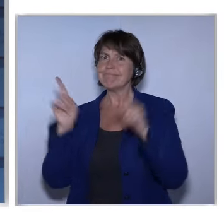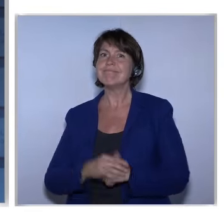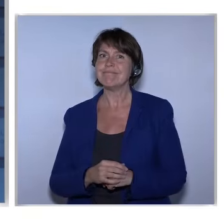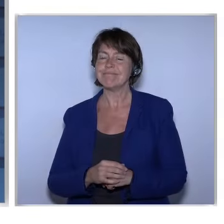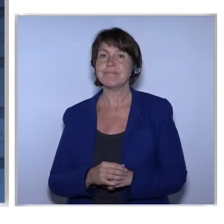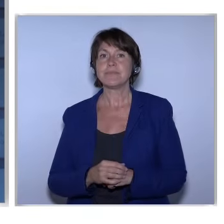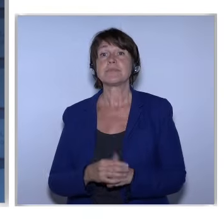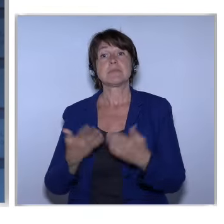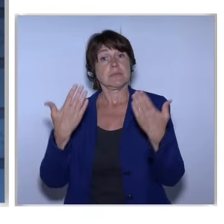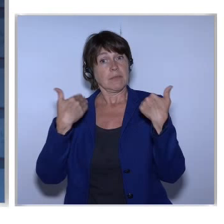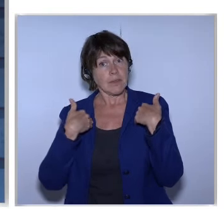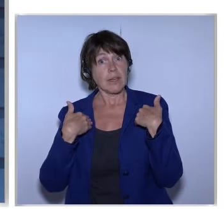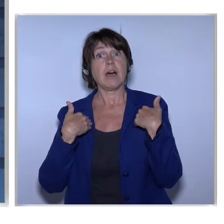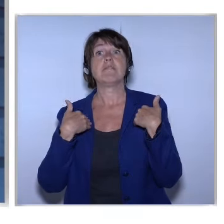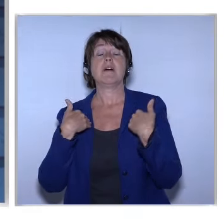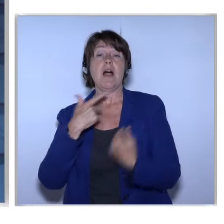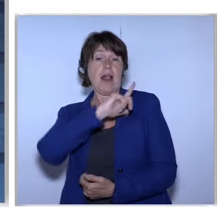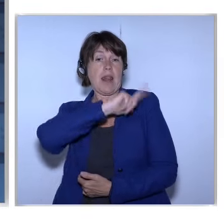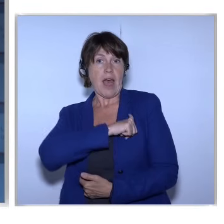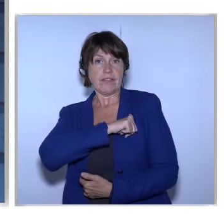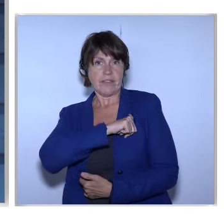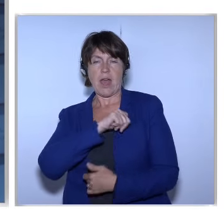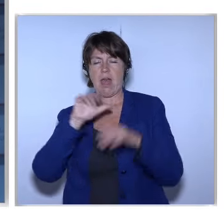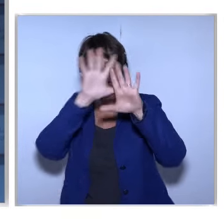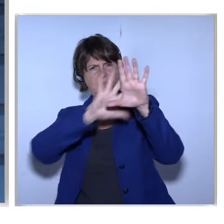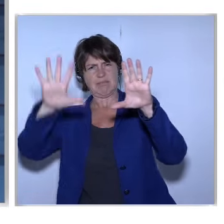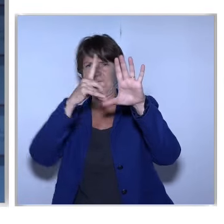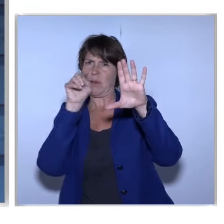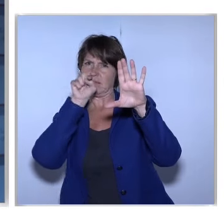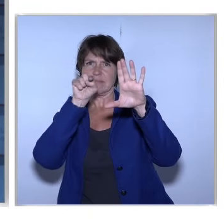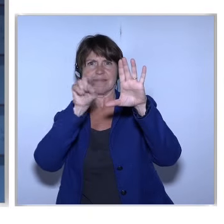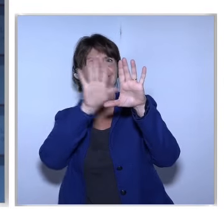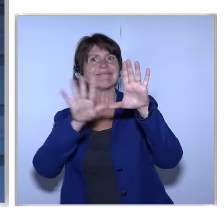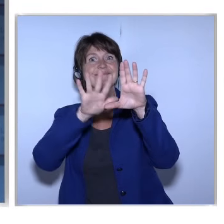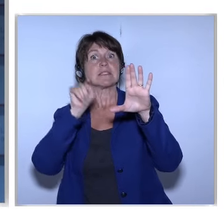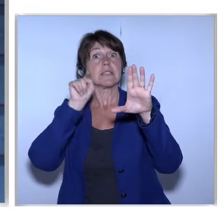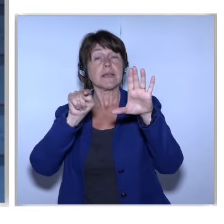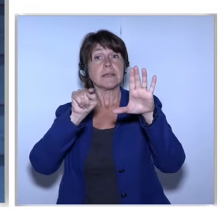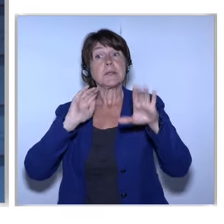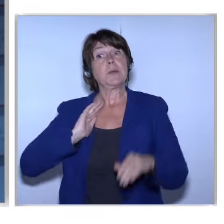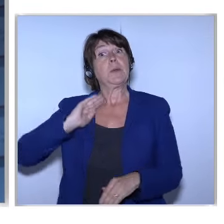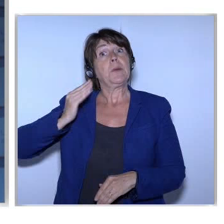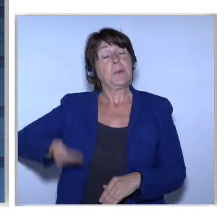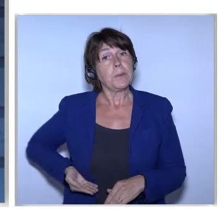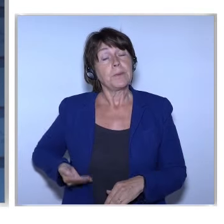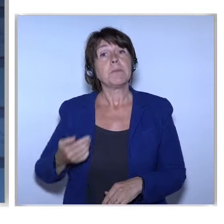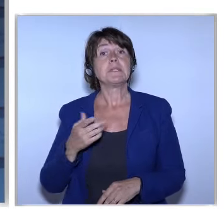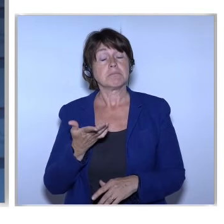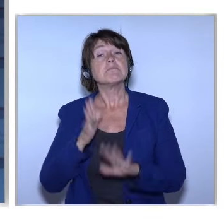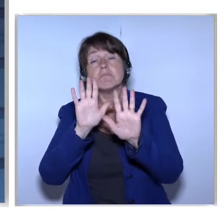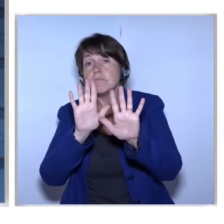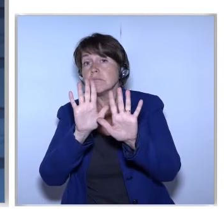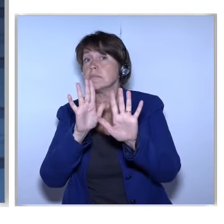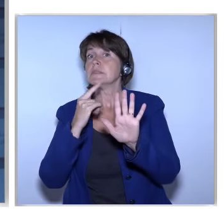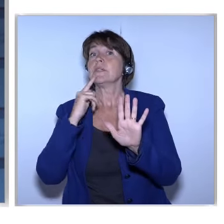district of Latvia, Suitu, and there, women, and let me just